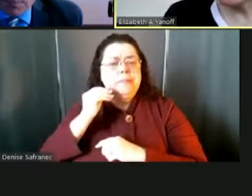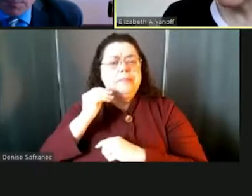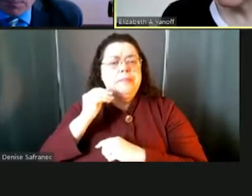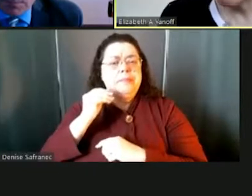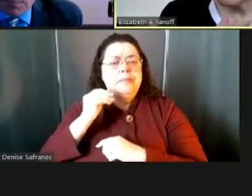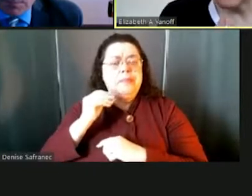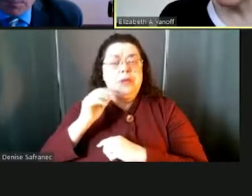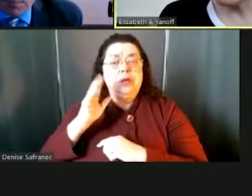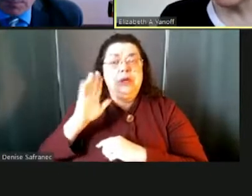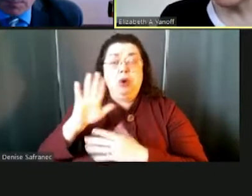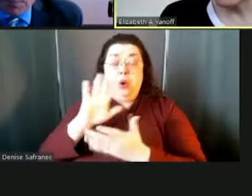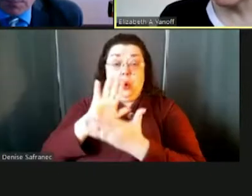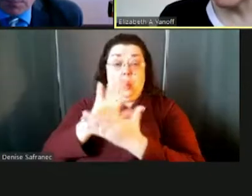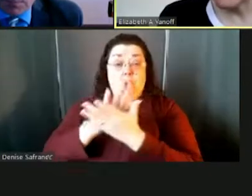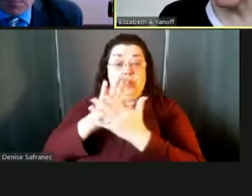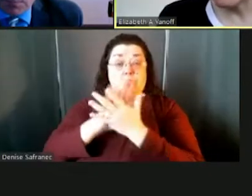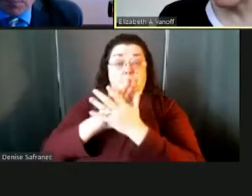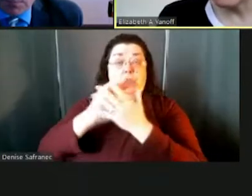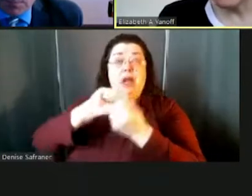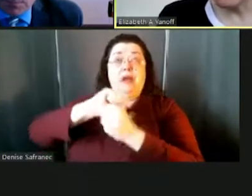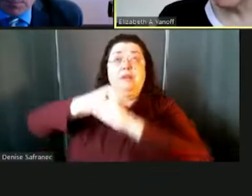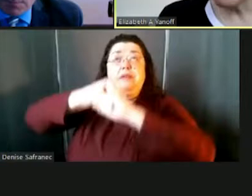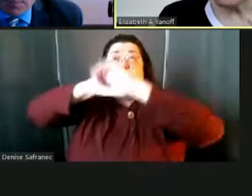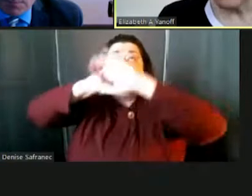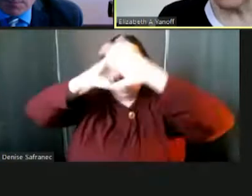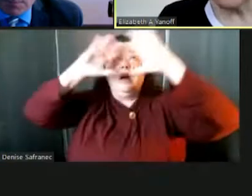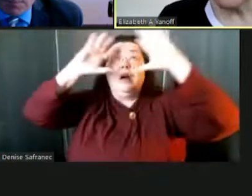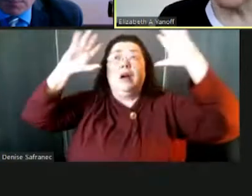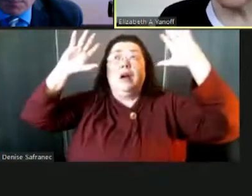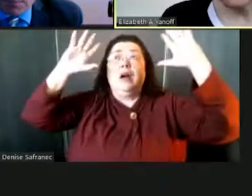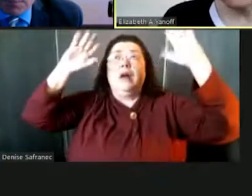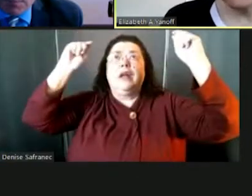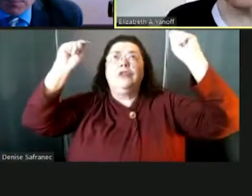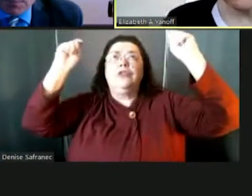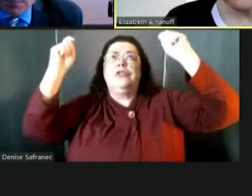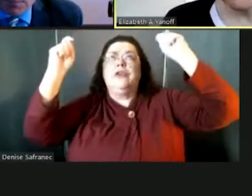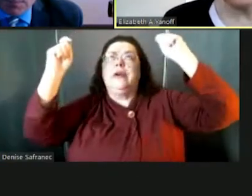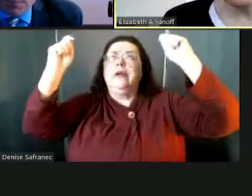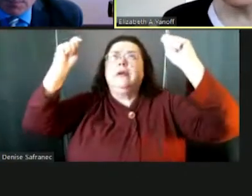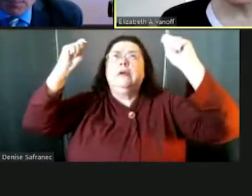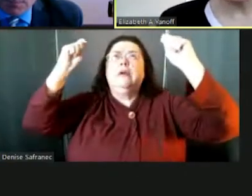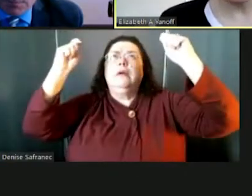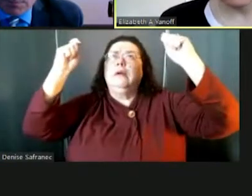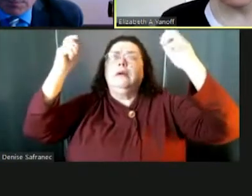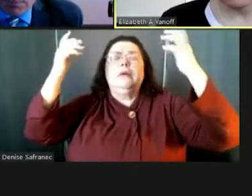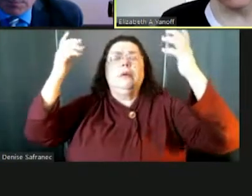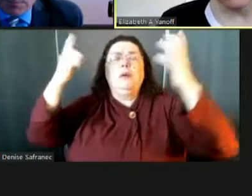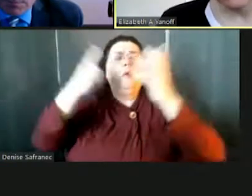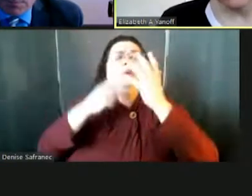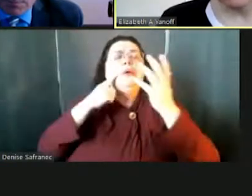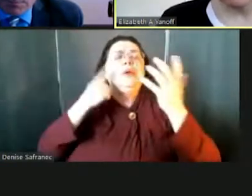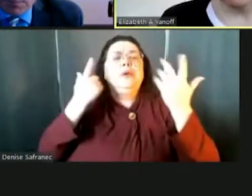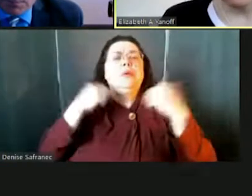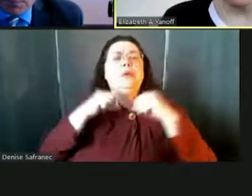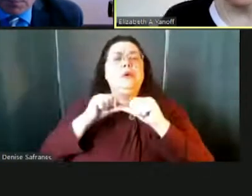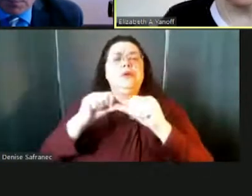revisioned in education now, but what practices do you think will continue beyond the pandemic?